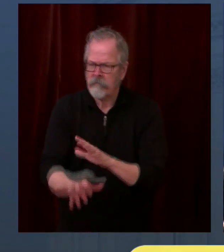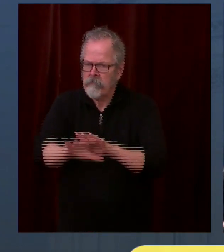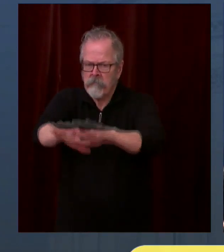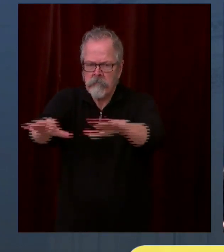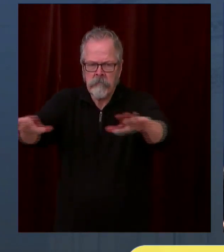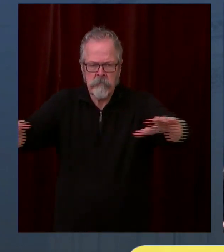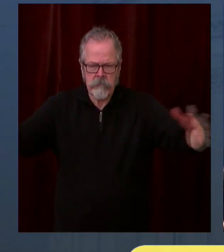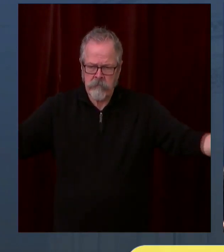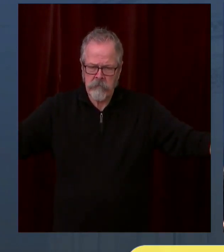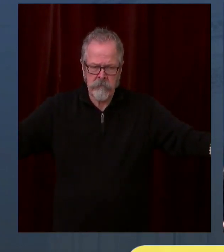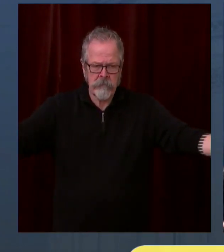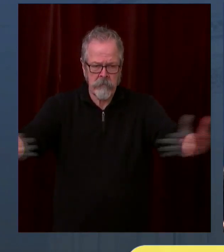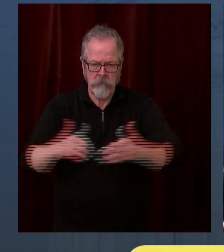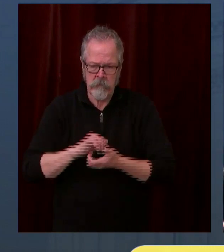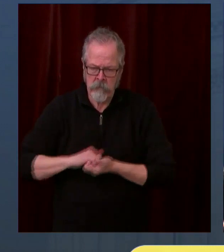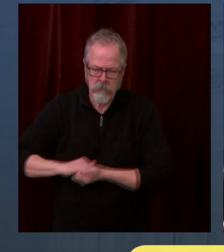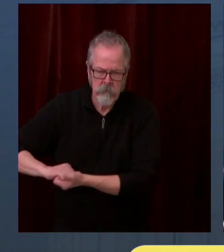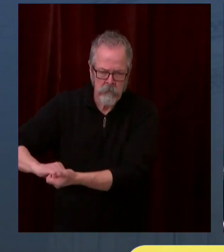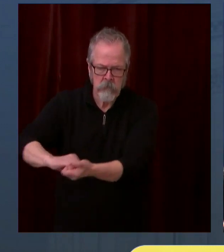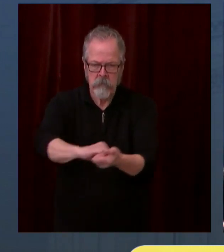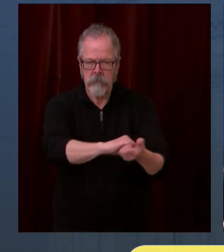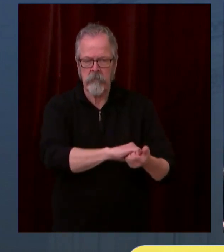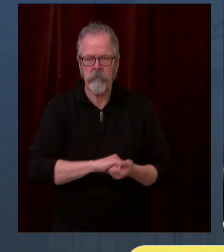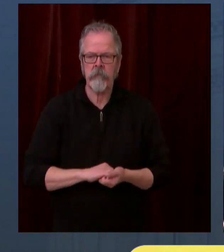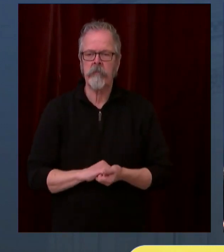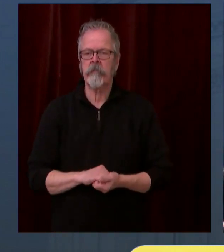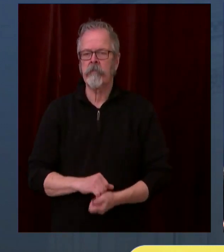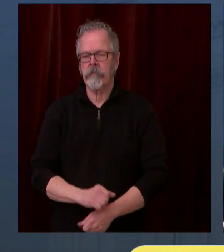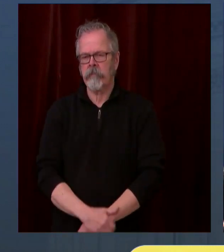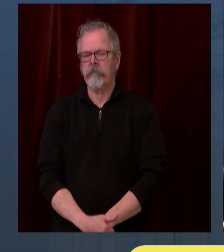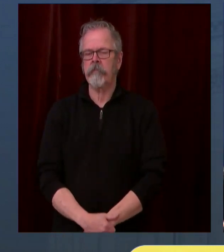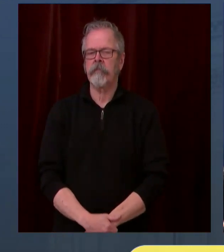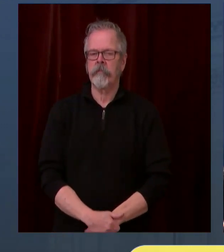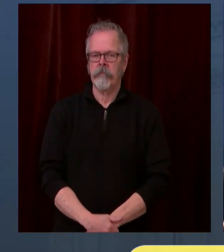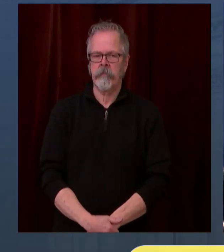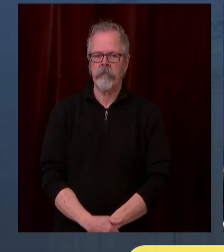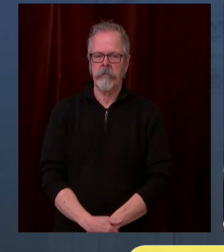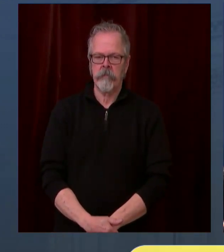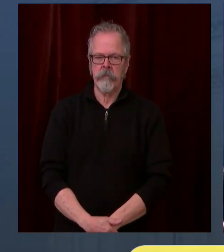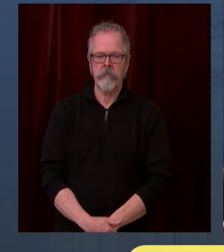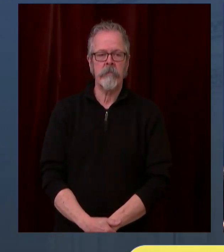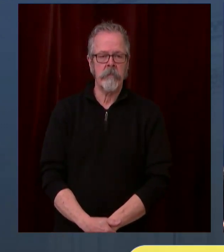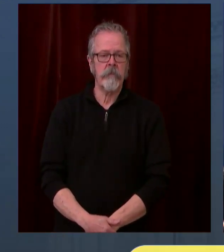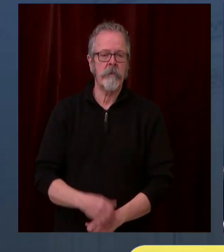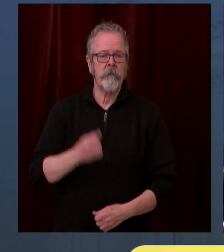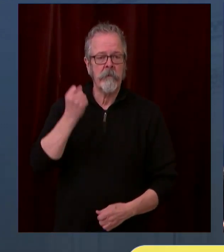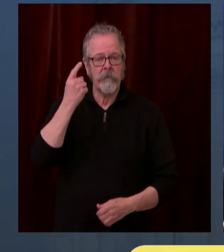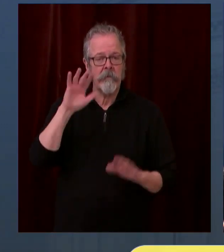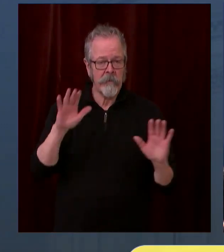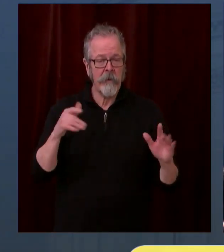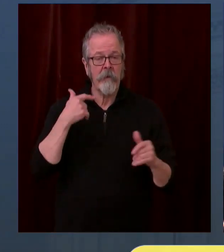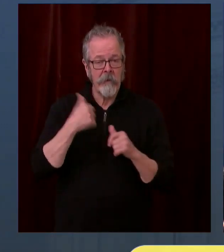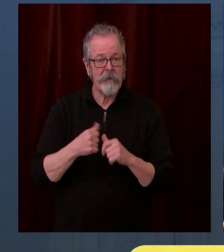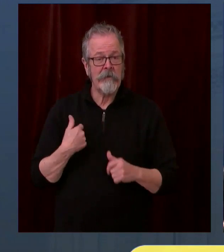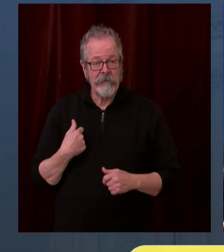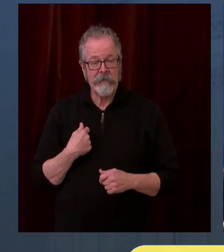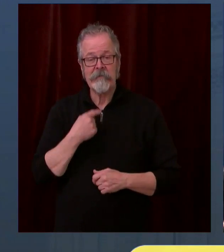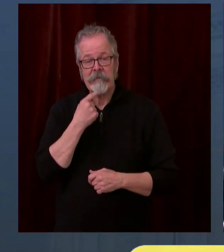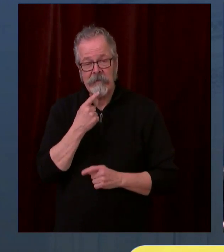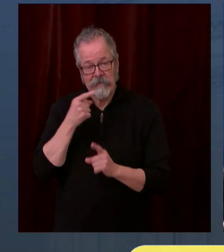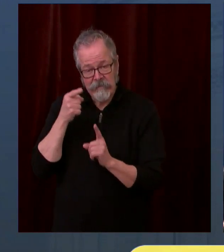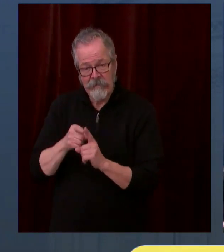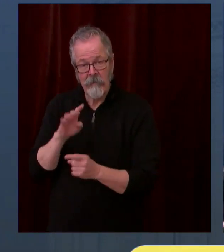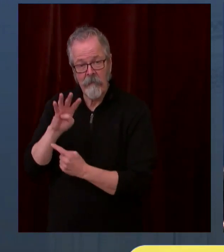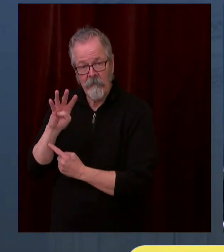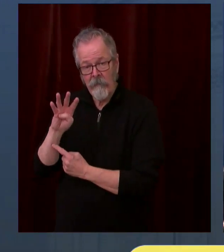42% in people's arms right now. We're just not getting it reported by our providers. It's a bit of a clunky system at the moment, we need